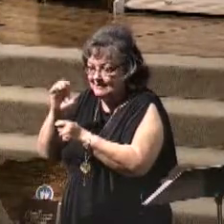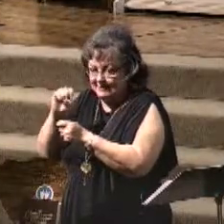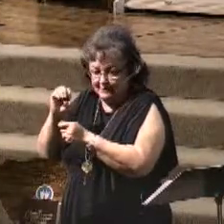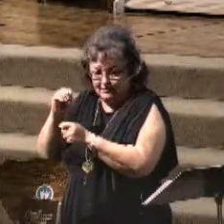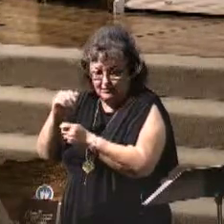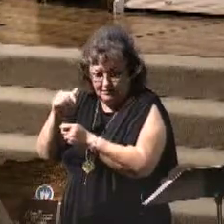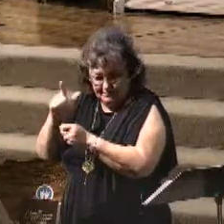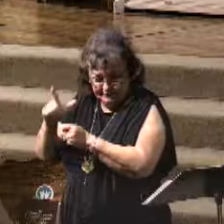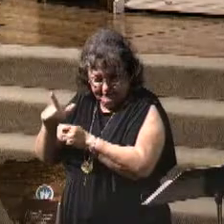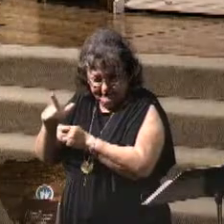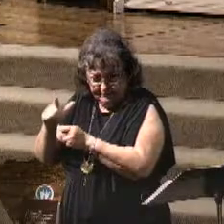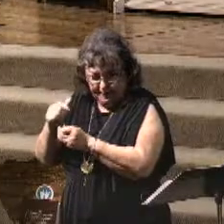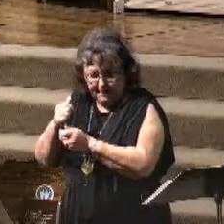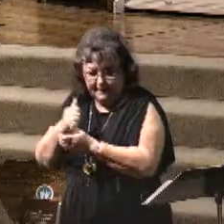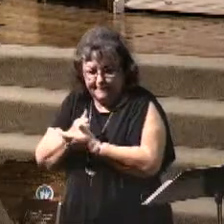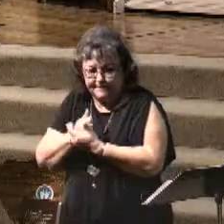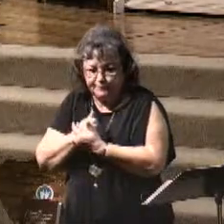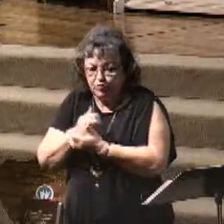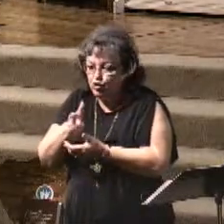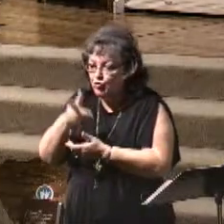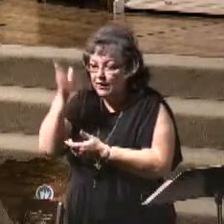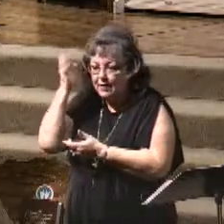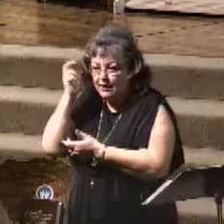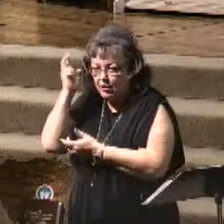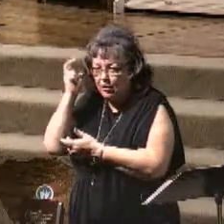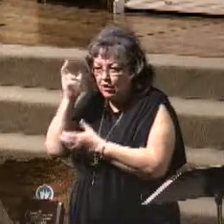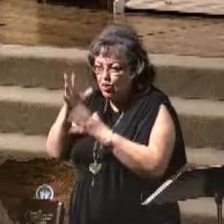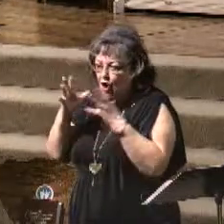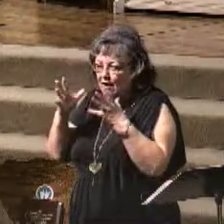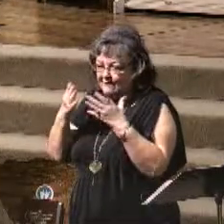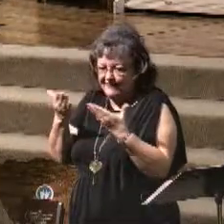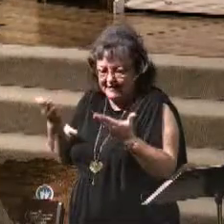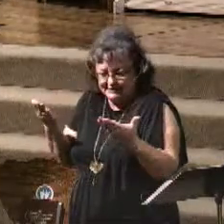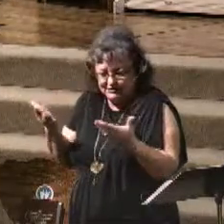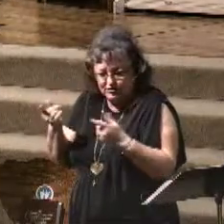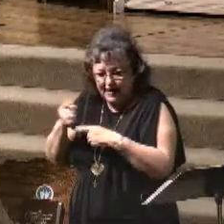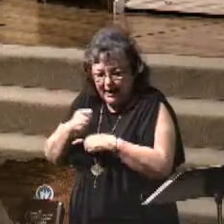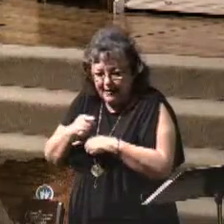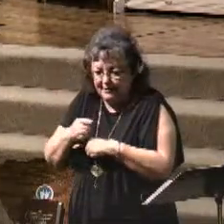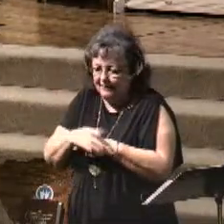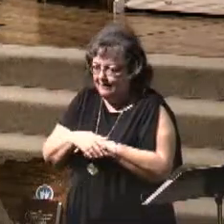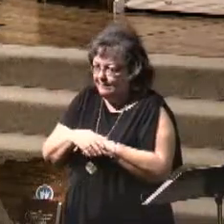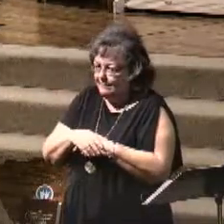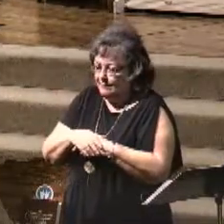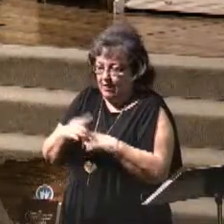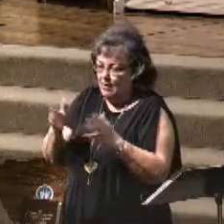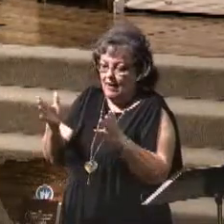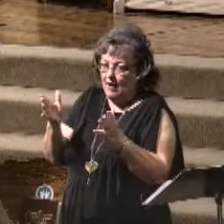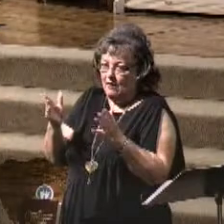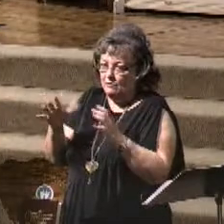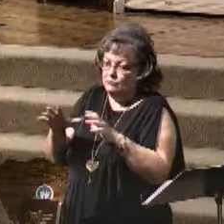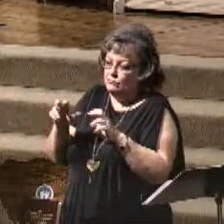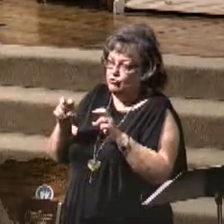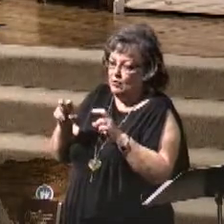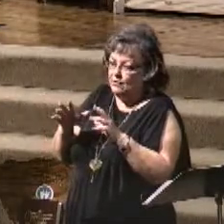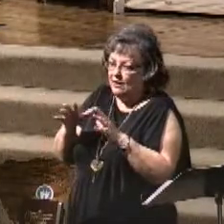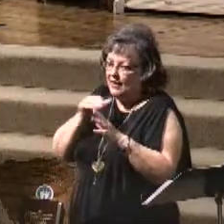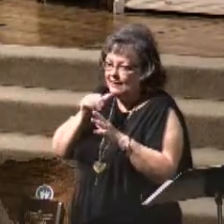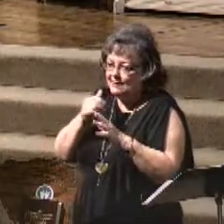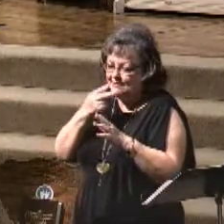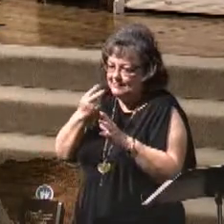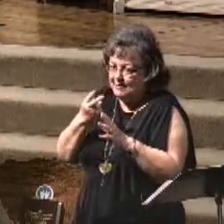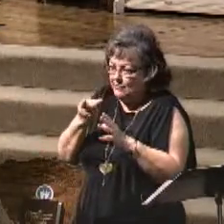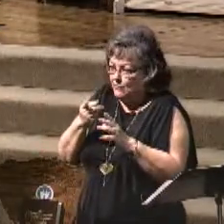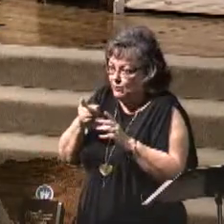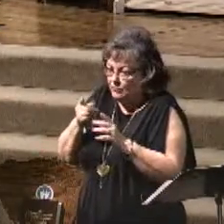Now, you hear a lot of things today that people, I mean, it just came out of nowhere as far as I was concerned. I didn't really see this coming.